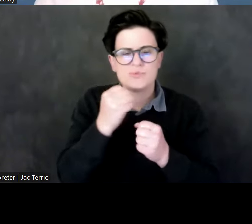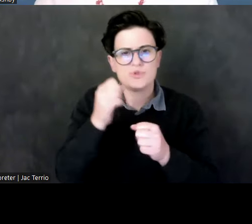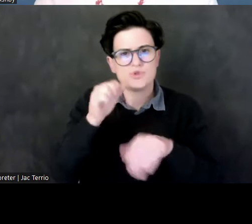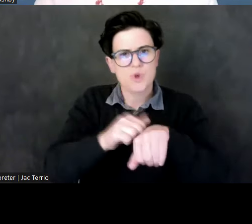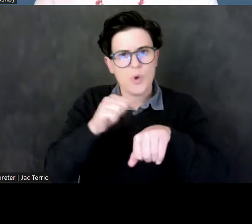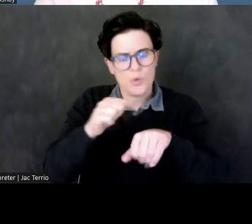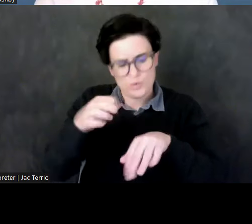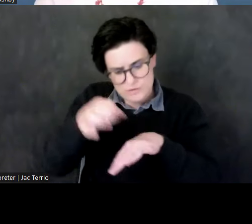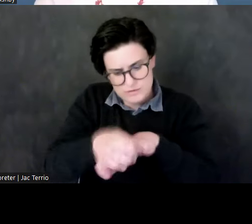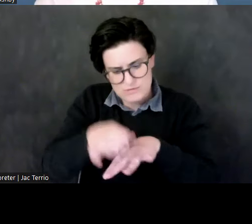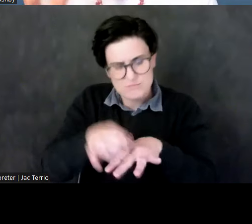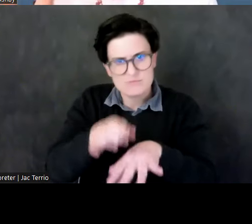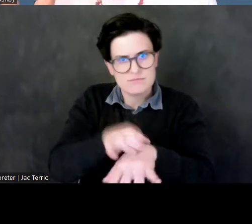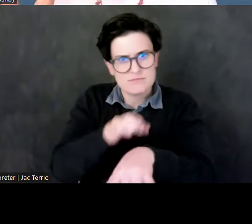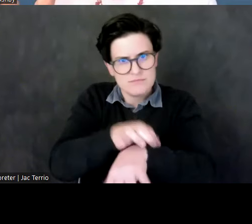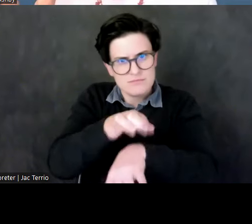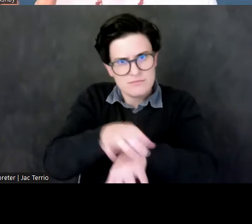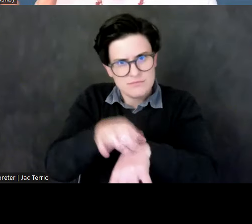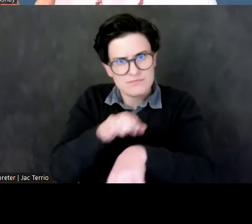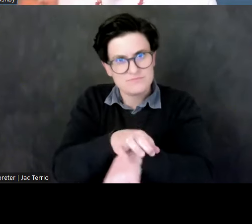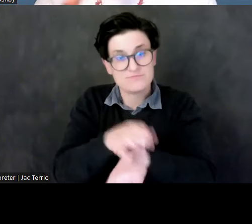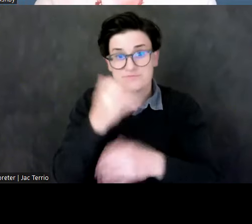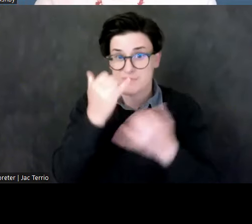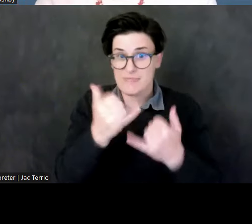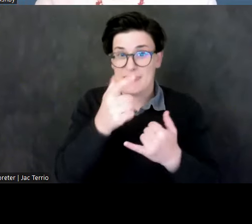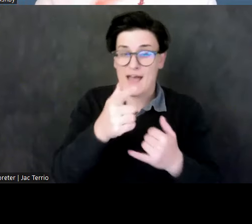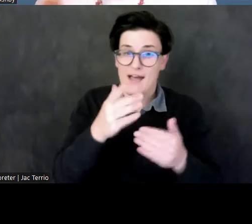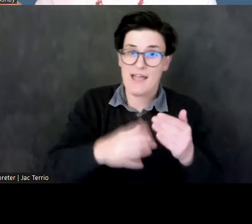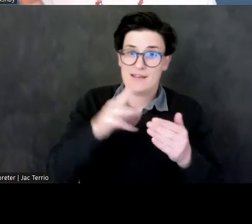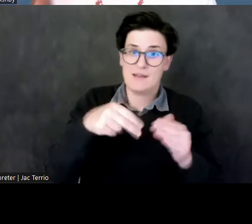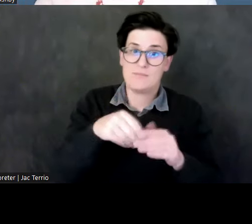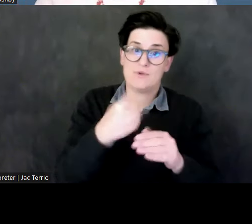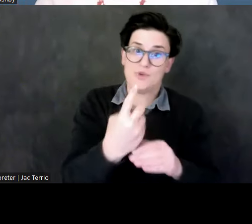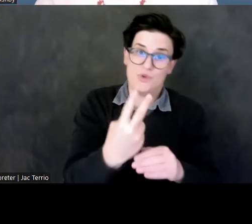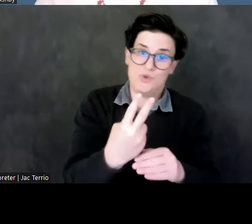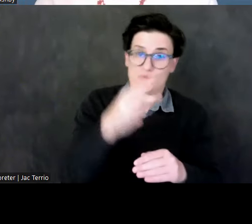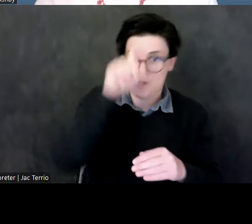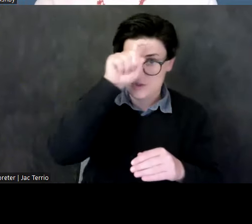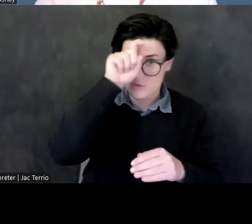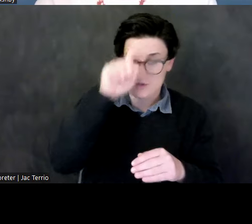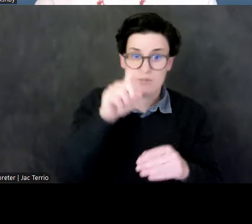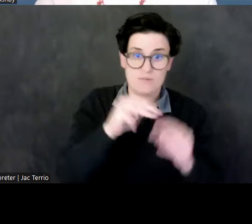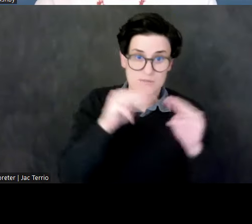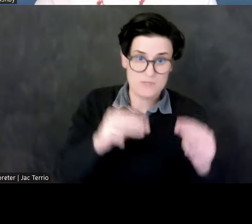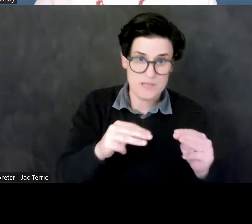Those have now ended up in two Egyptian museums, Munich and in Berlin.